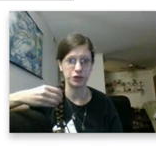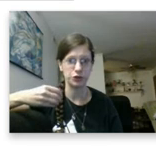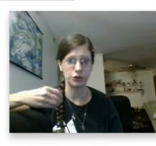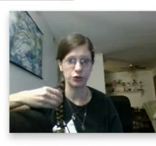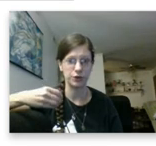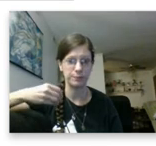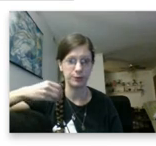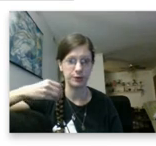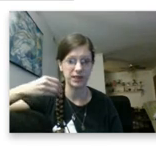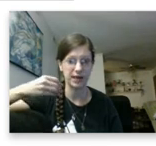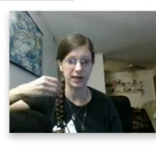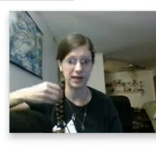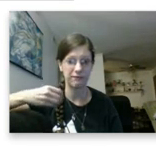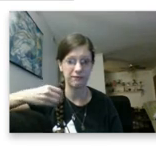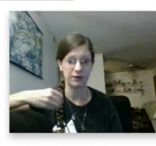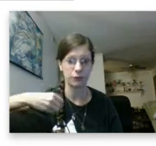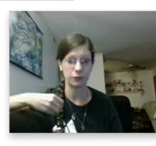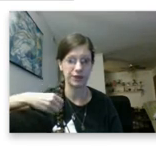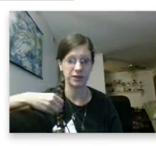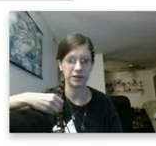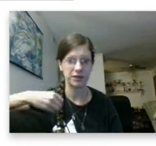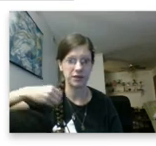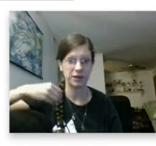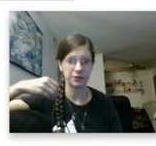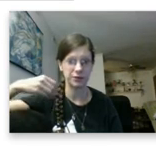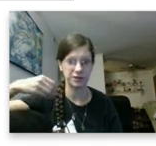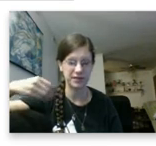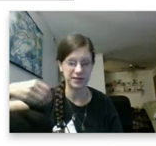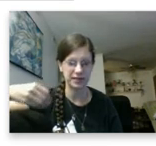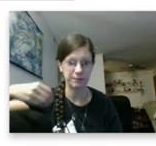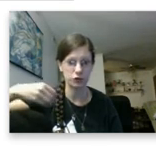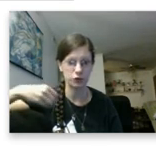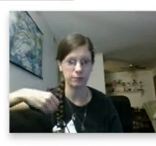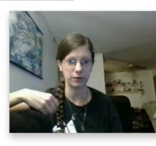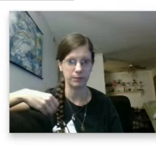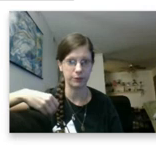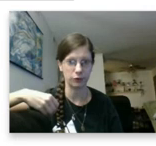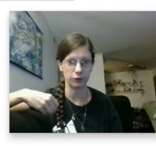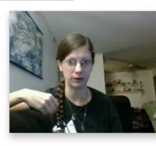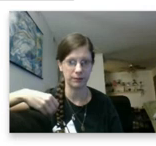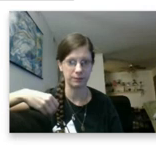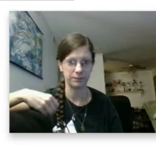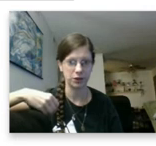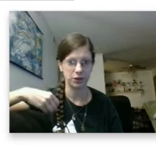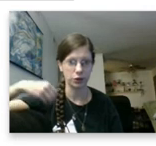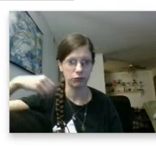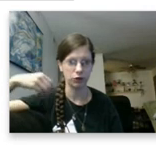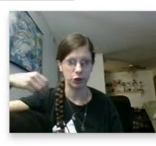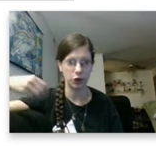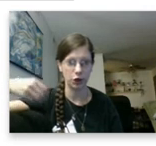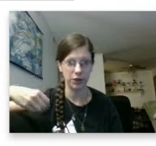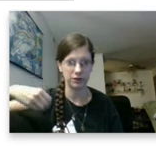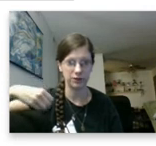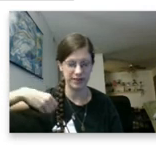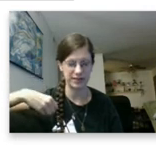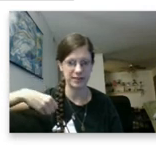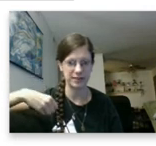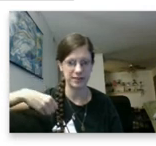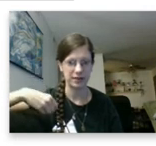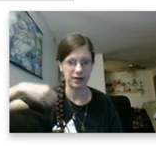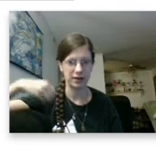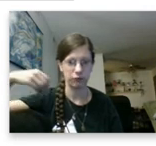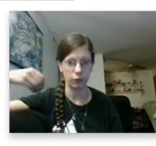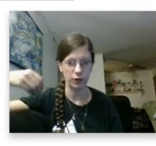when you put everyone under the same treatment program, regardless